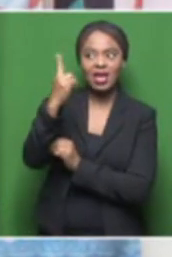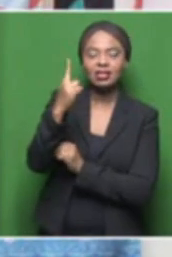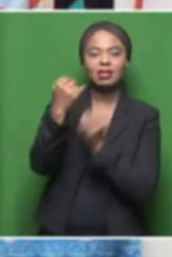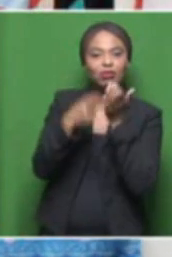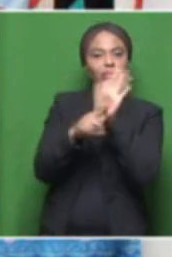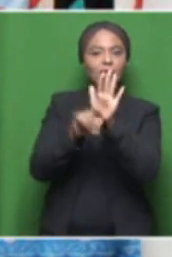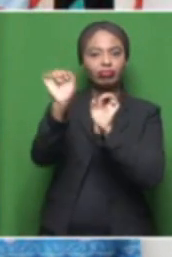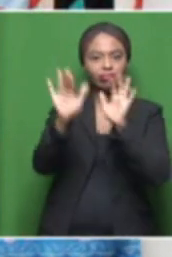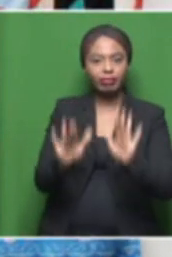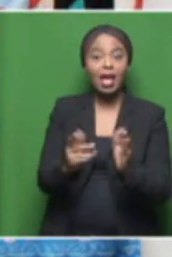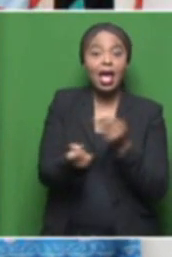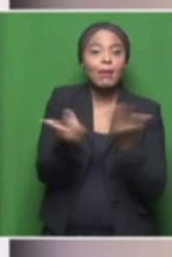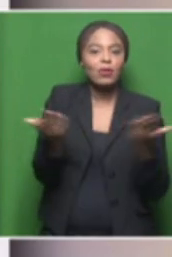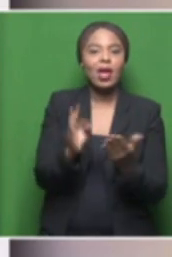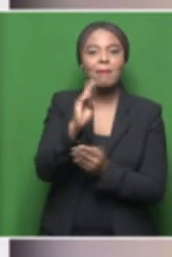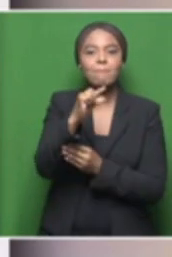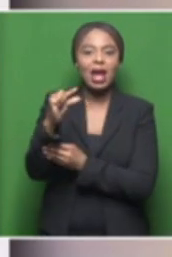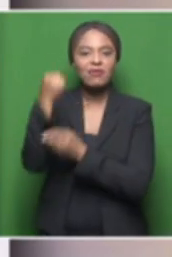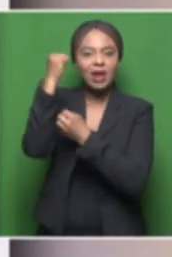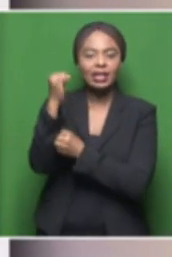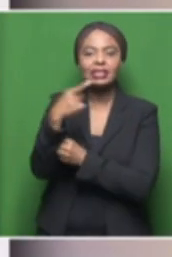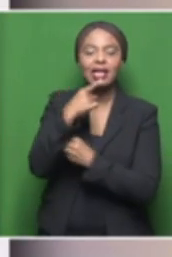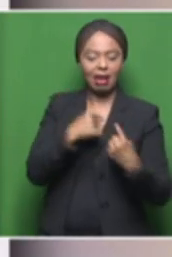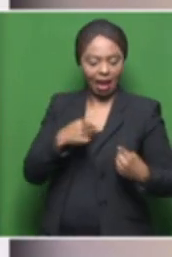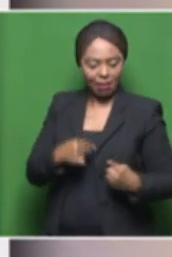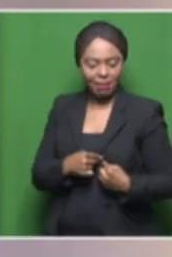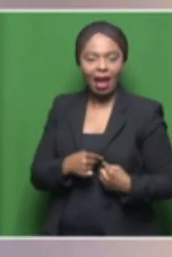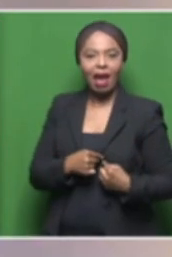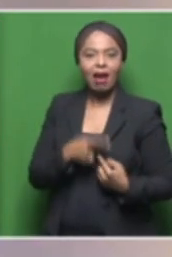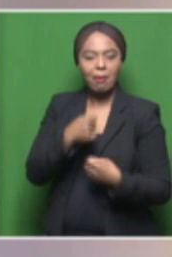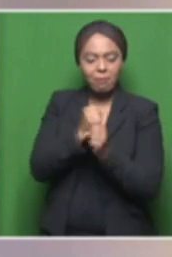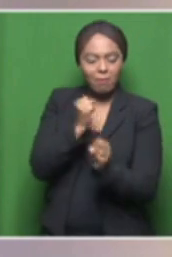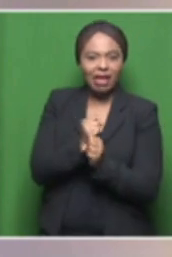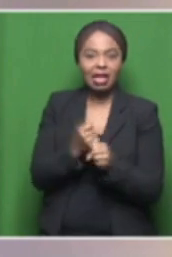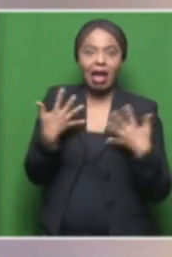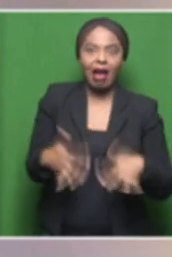at the Bag Factory. It's titled, What Makes Your Heart Fly Out? At the Bag Factory in Fortsboro.